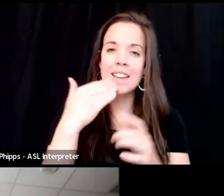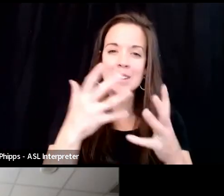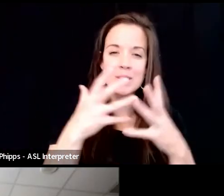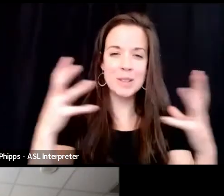next week.